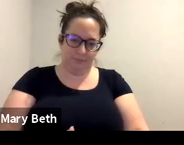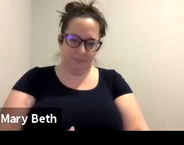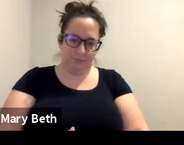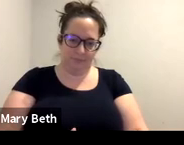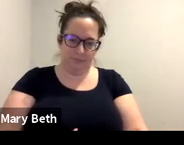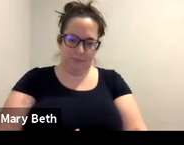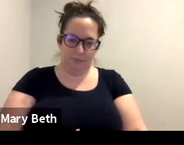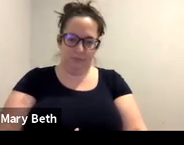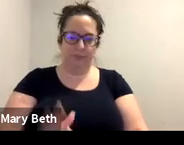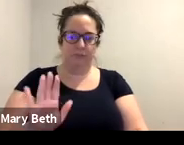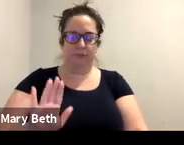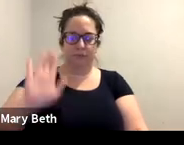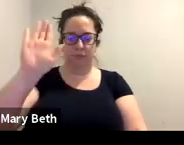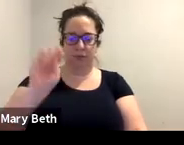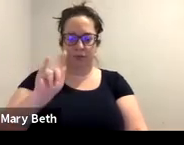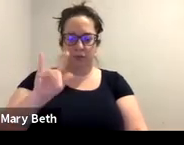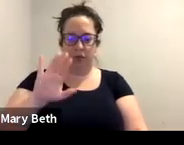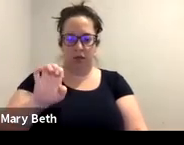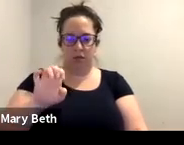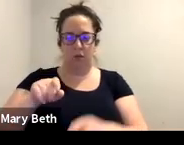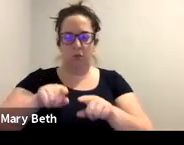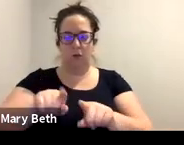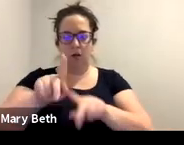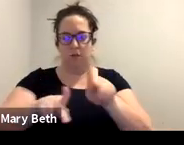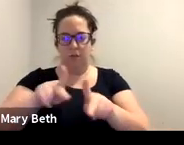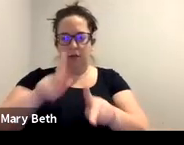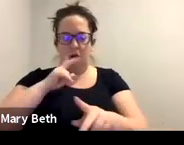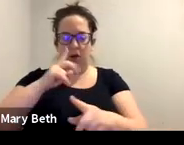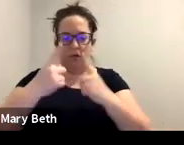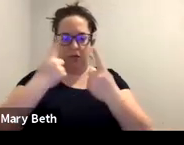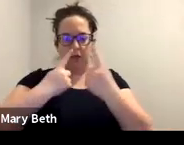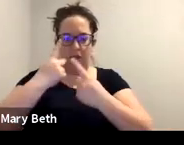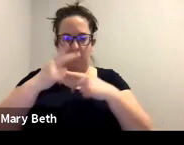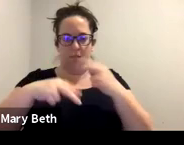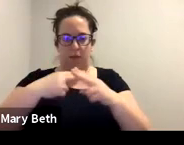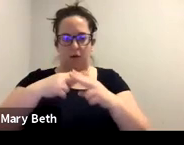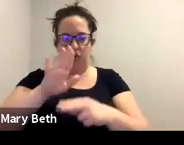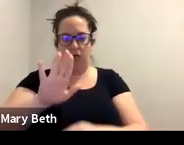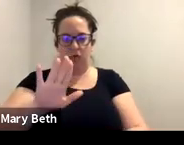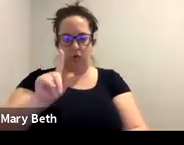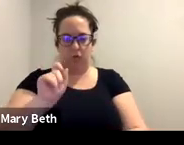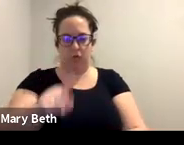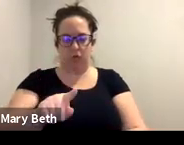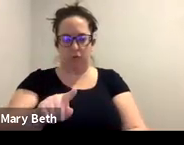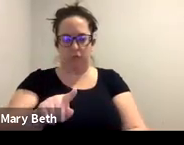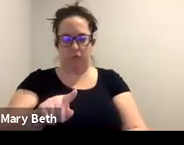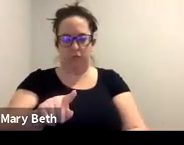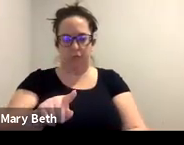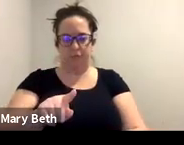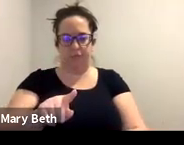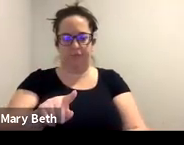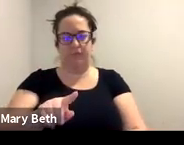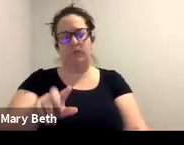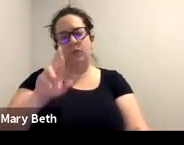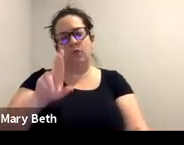This is Michelle. While folks are thinking about your question, um, I just want to say really thanks so much for that